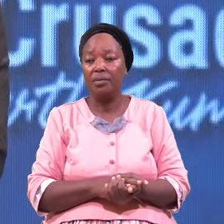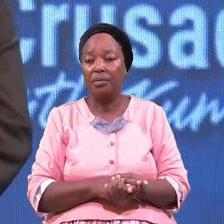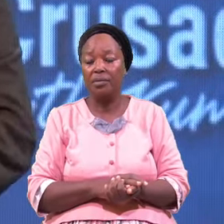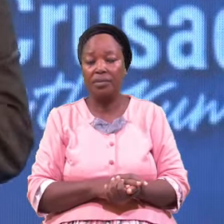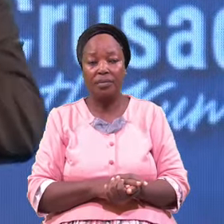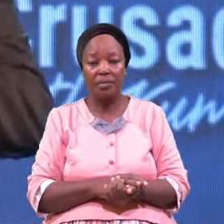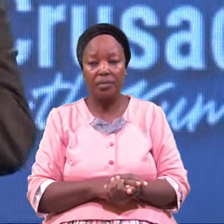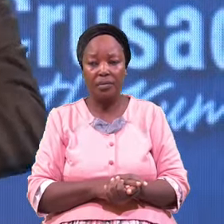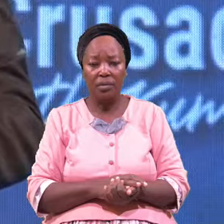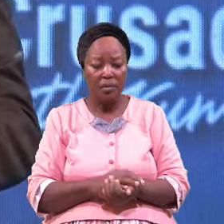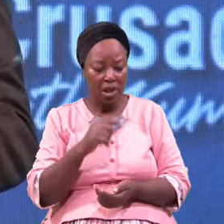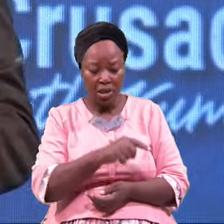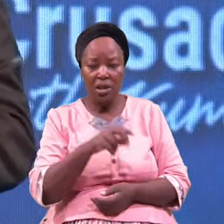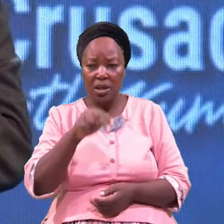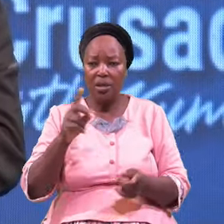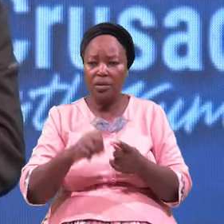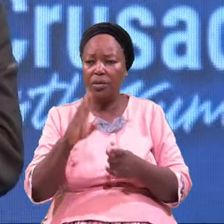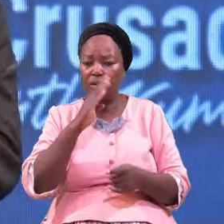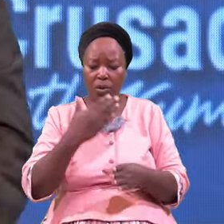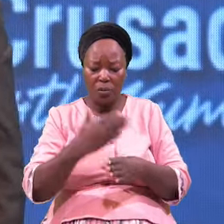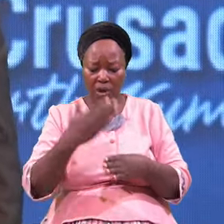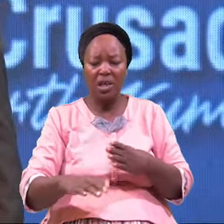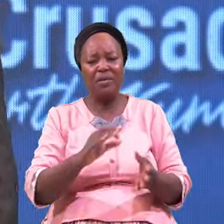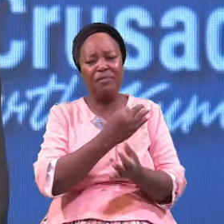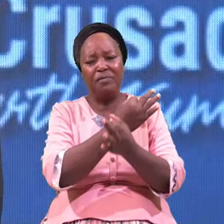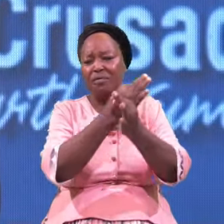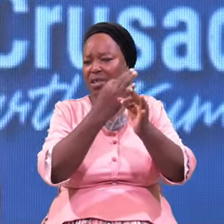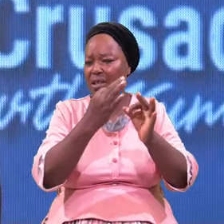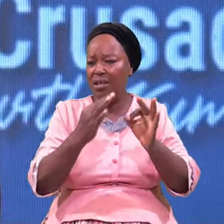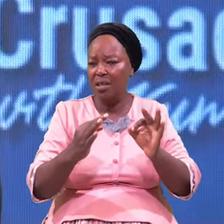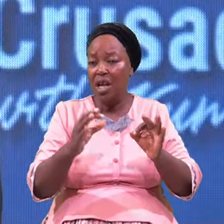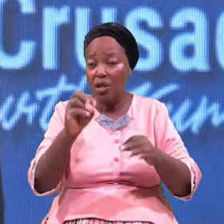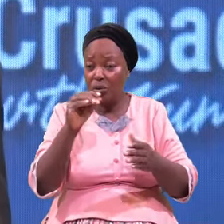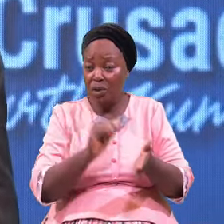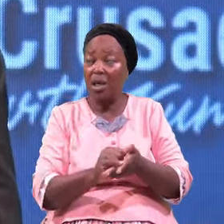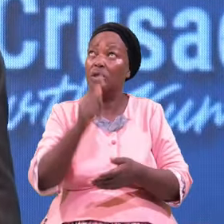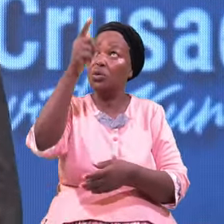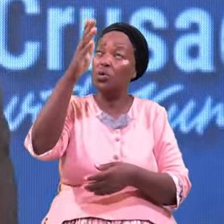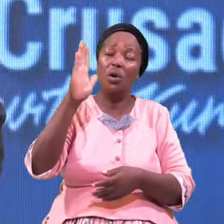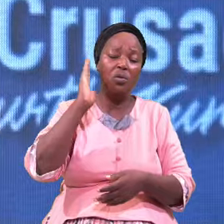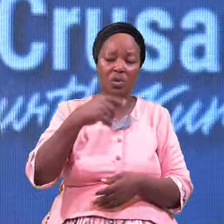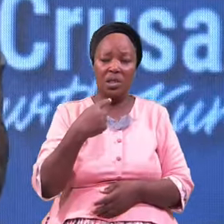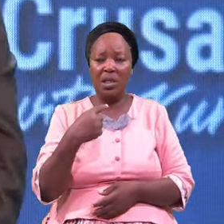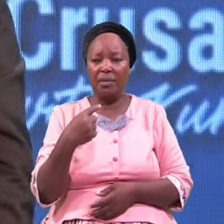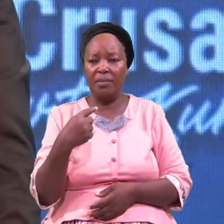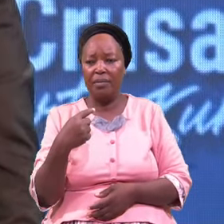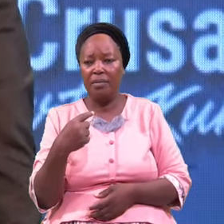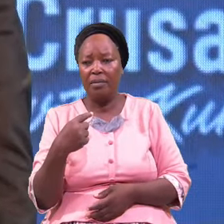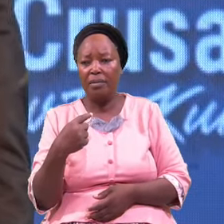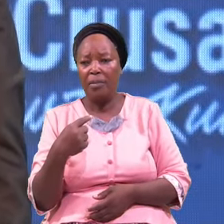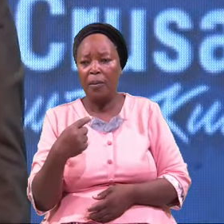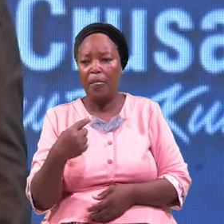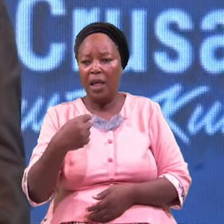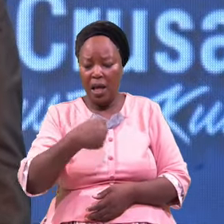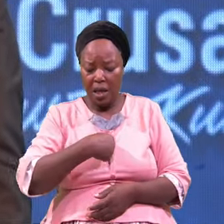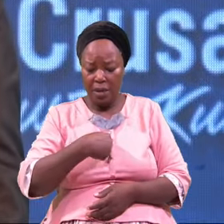He Needed To Become Totally Free So That God Will Save And The